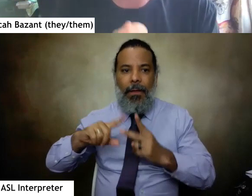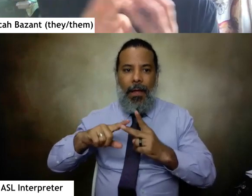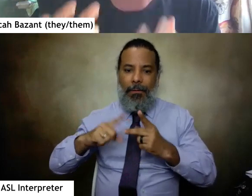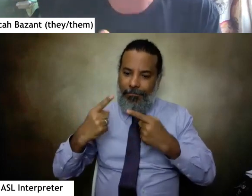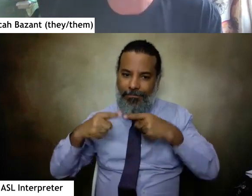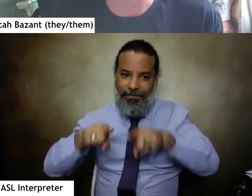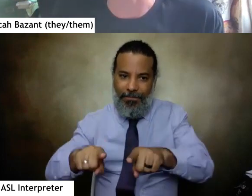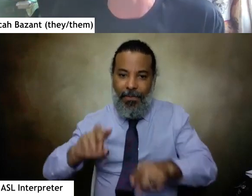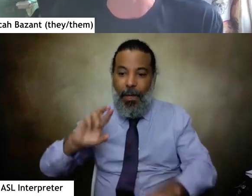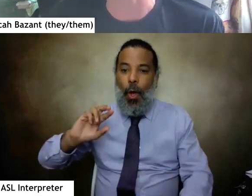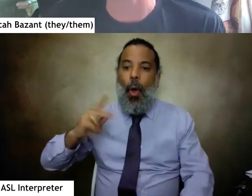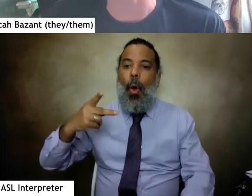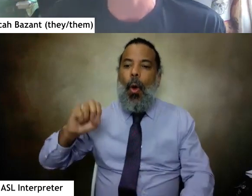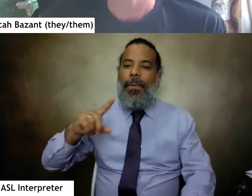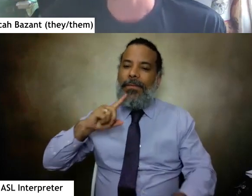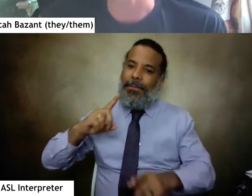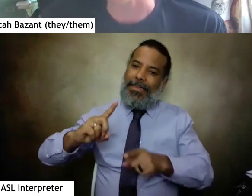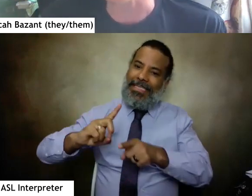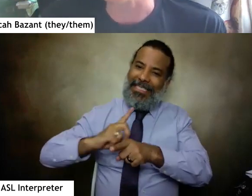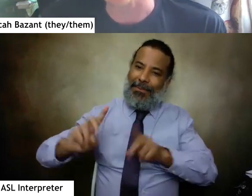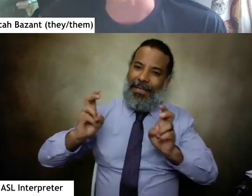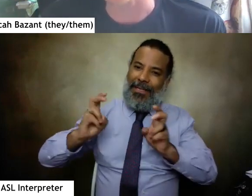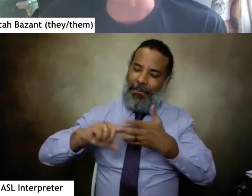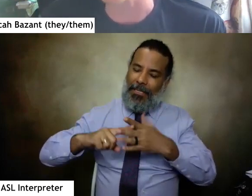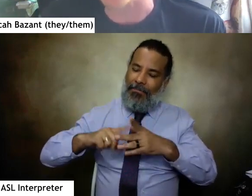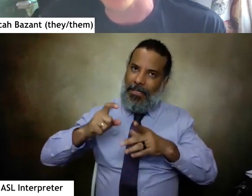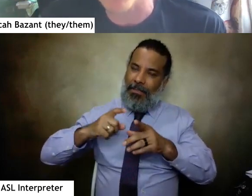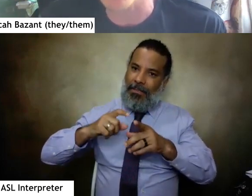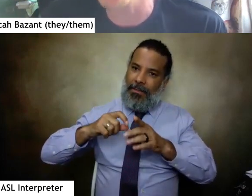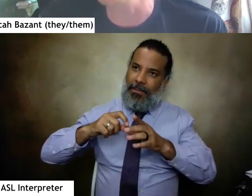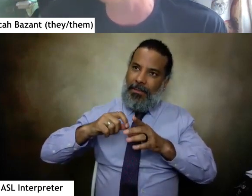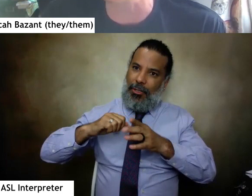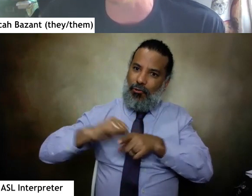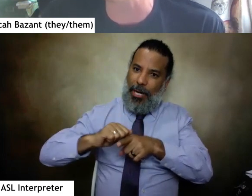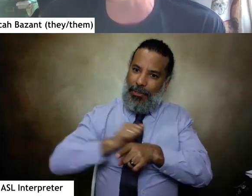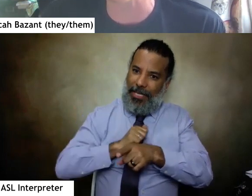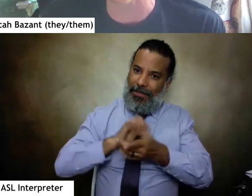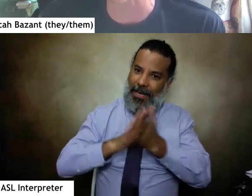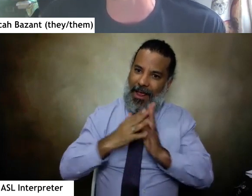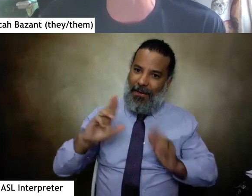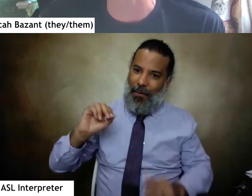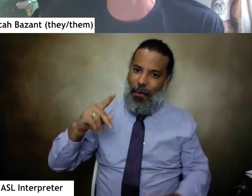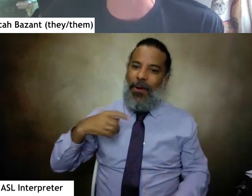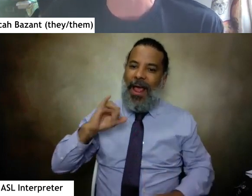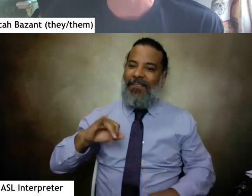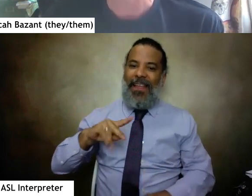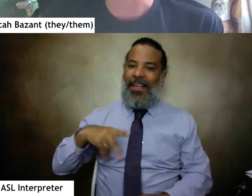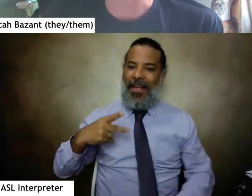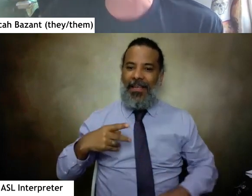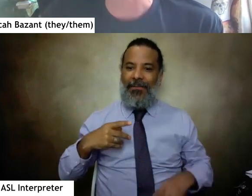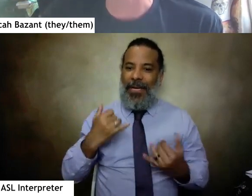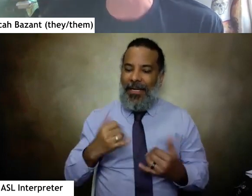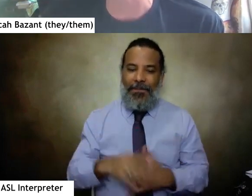saying that hope is a discipline so i would say that yeah i don't i actually do not have hope in an emotional sense i think that